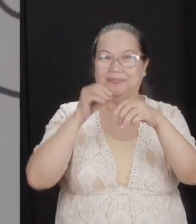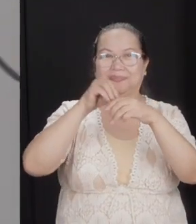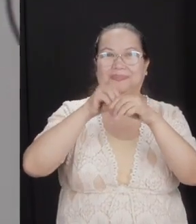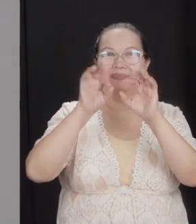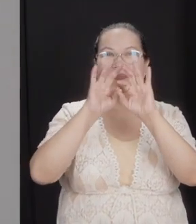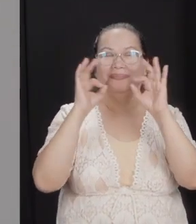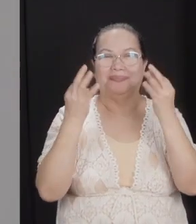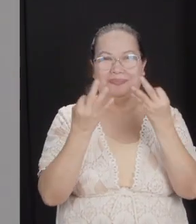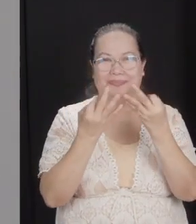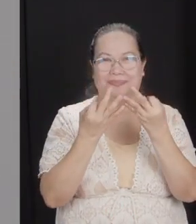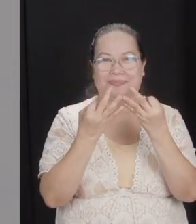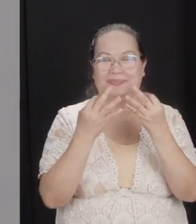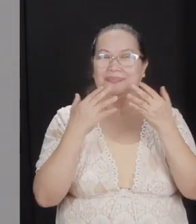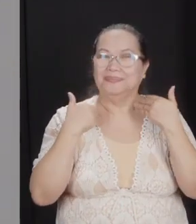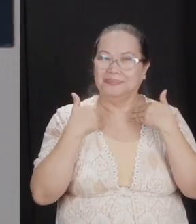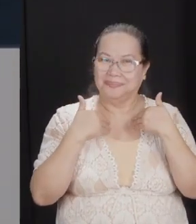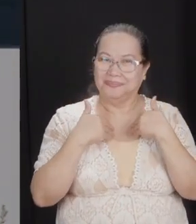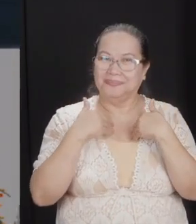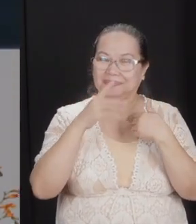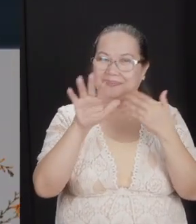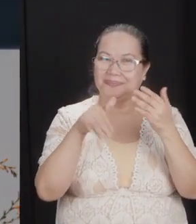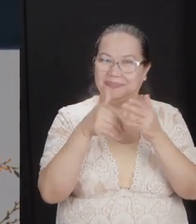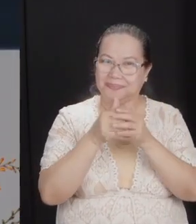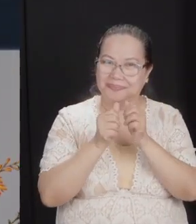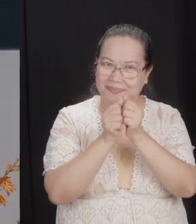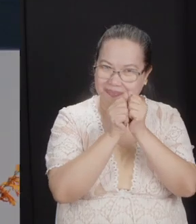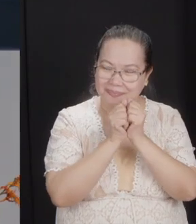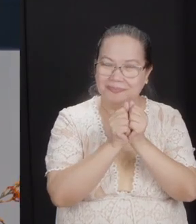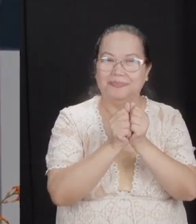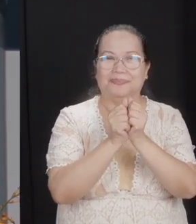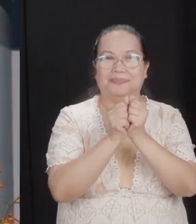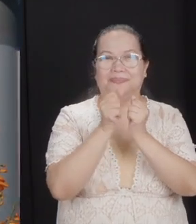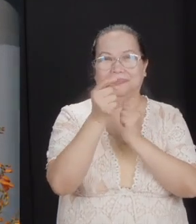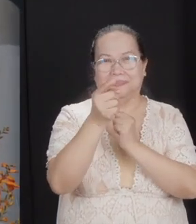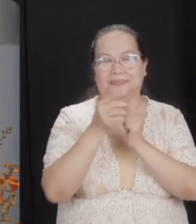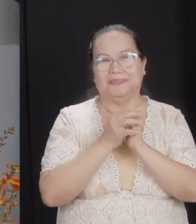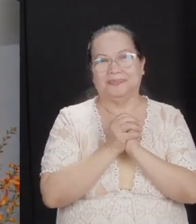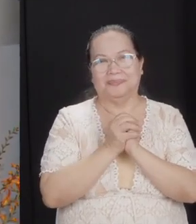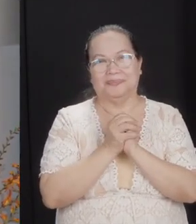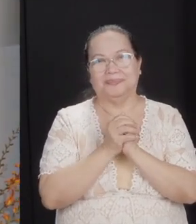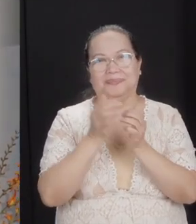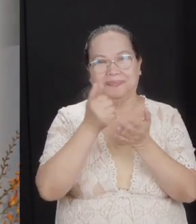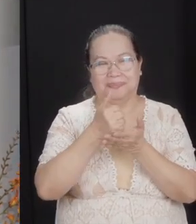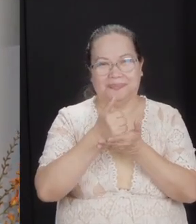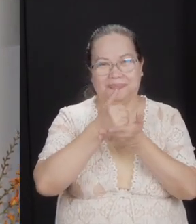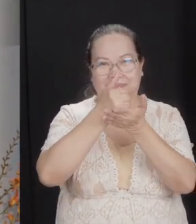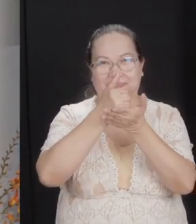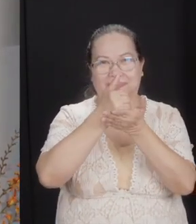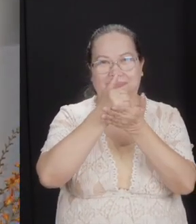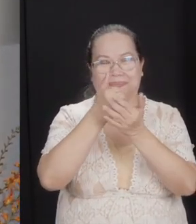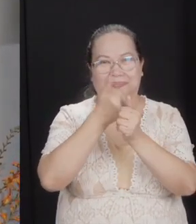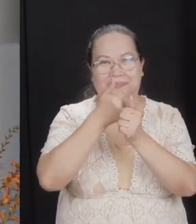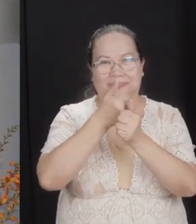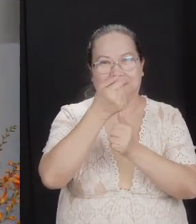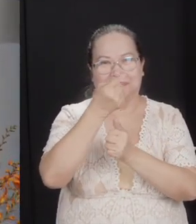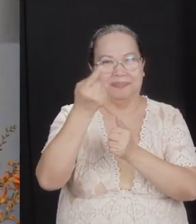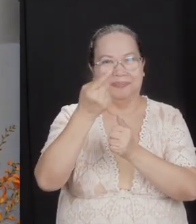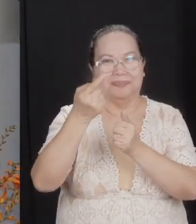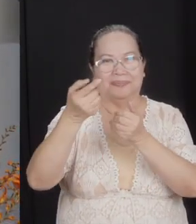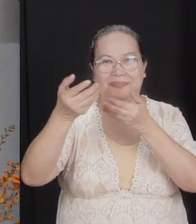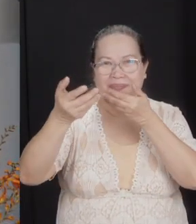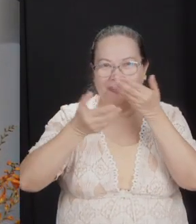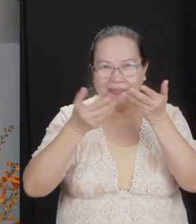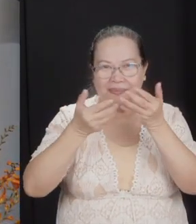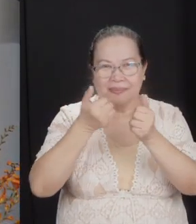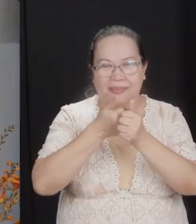You're in a body. Let us walk alongside you. Help each other. Consult each